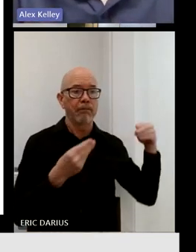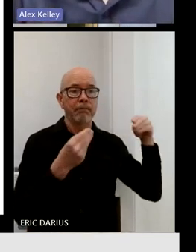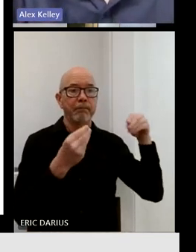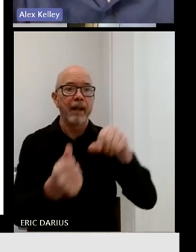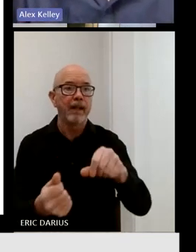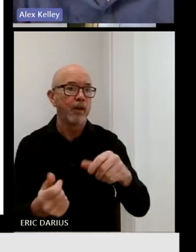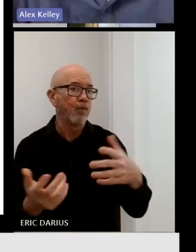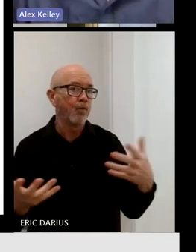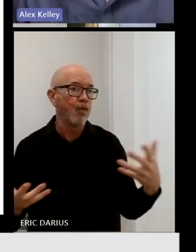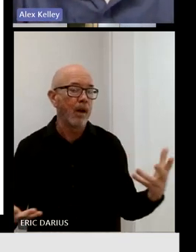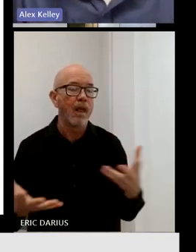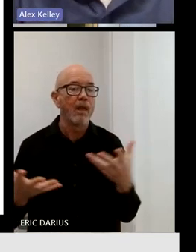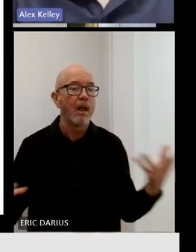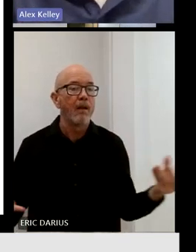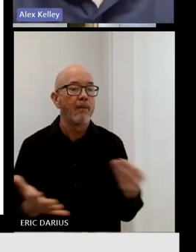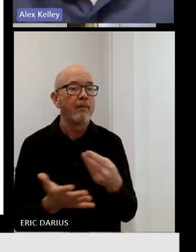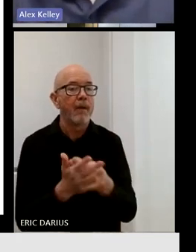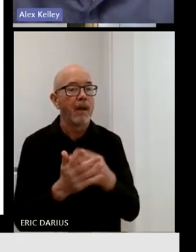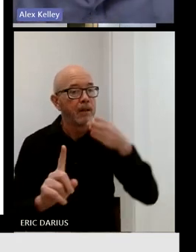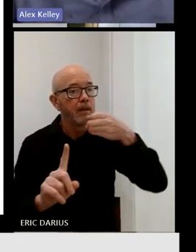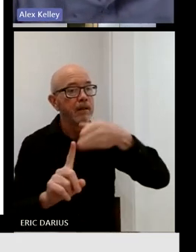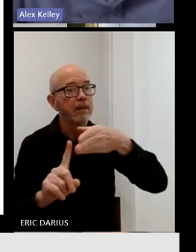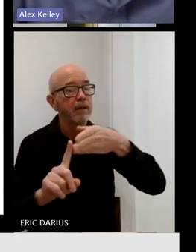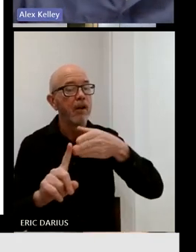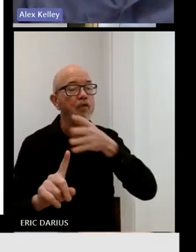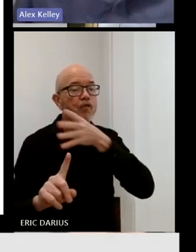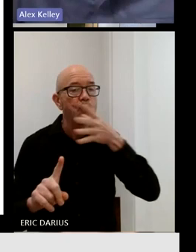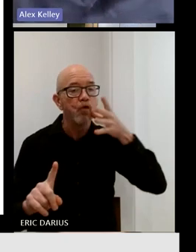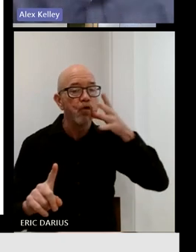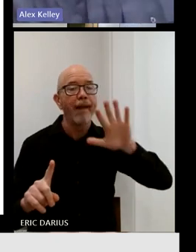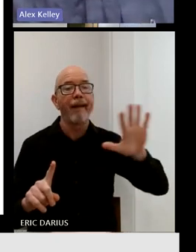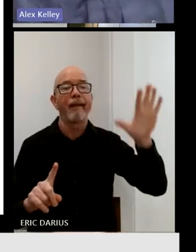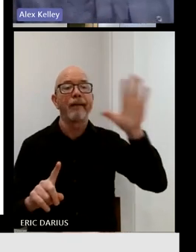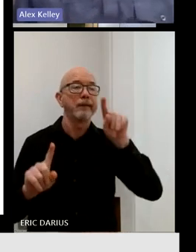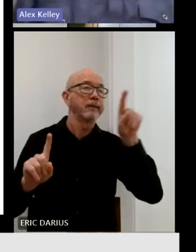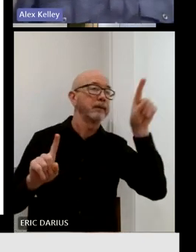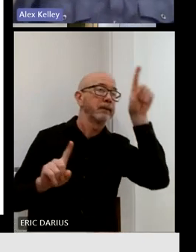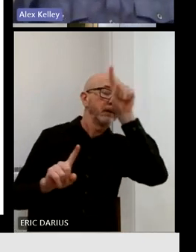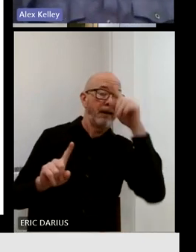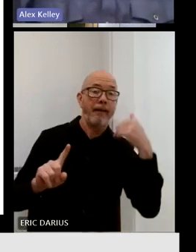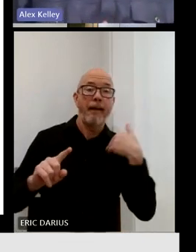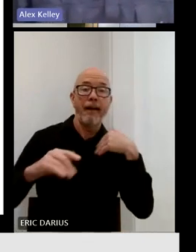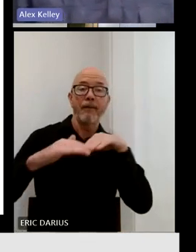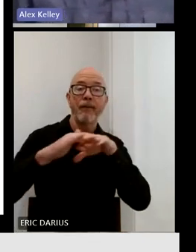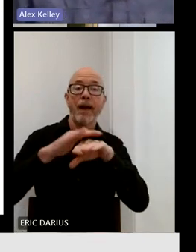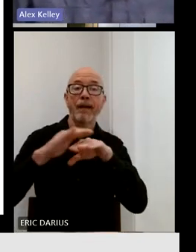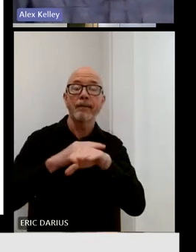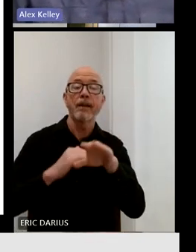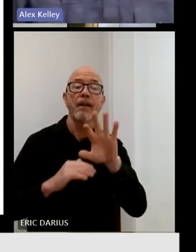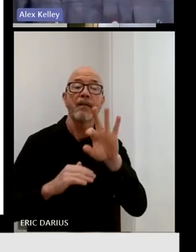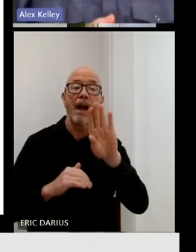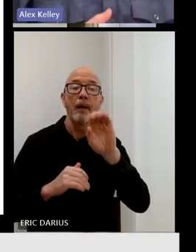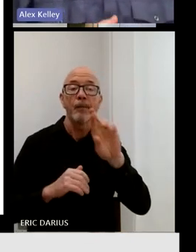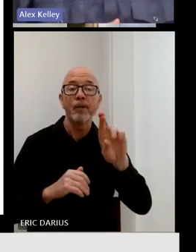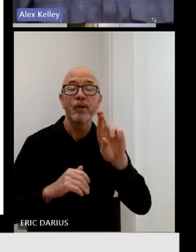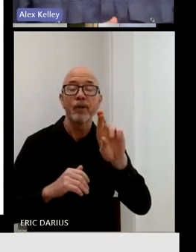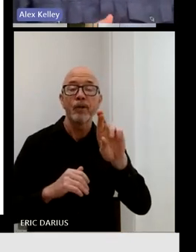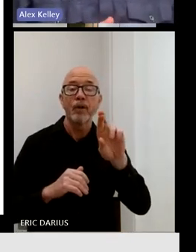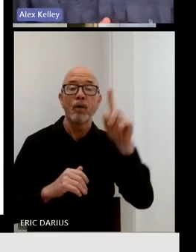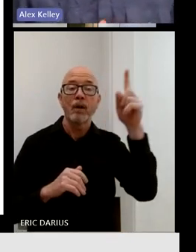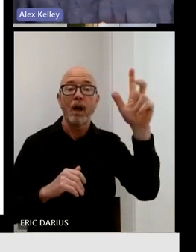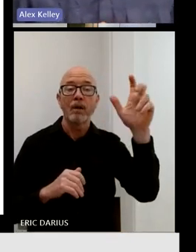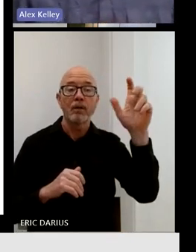be to ensure that in the most rural areas of the state, everyone has access to a fiber provider at 100 over 100 megs.